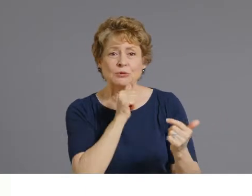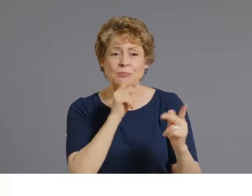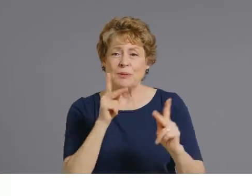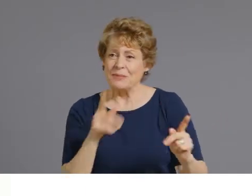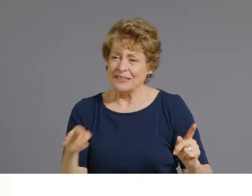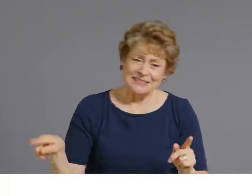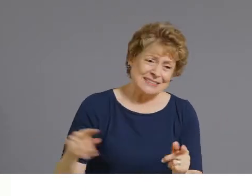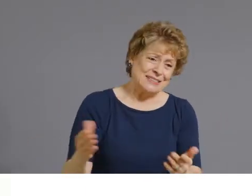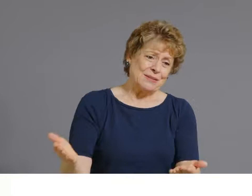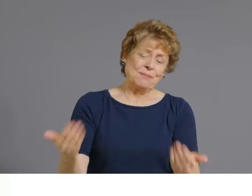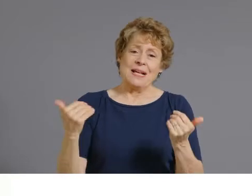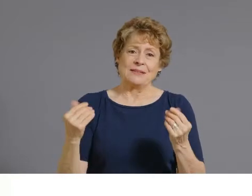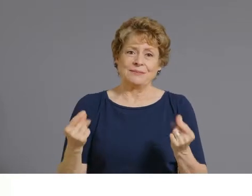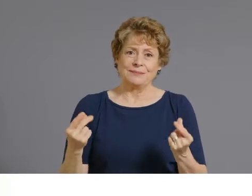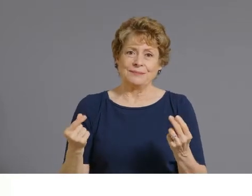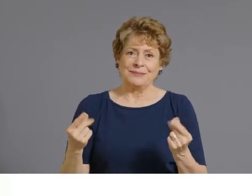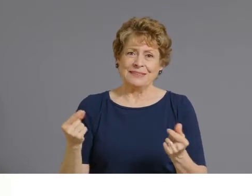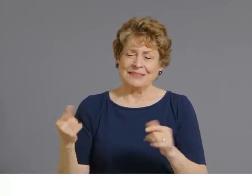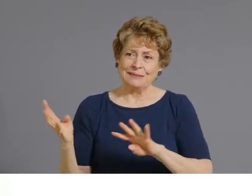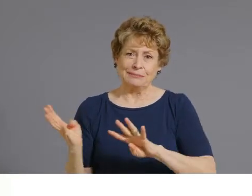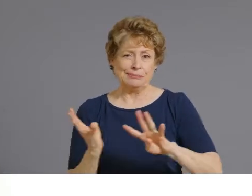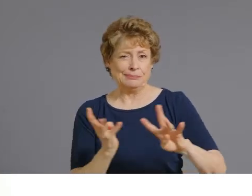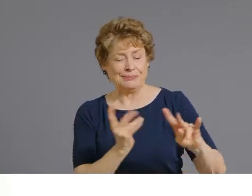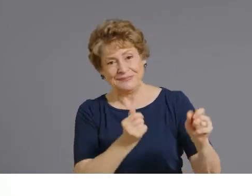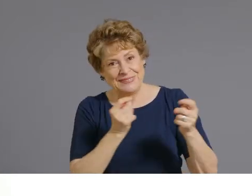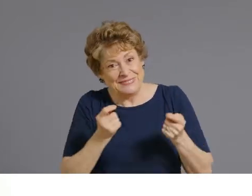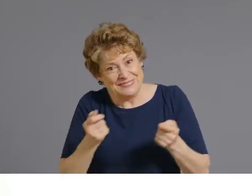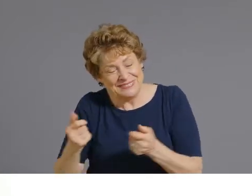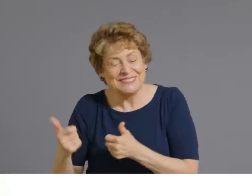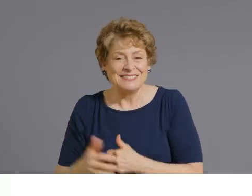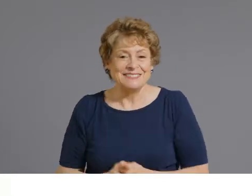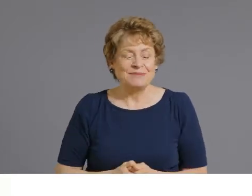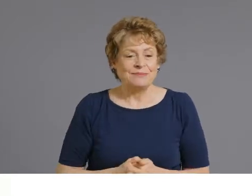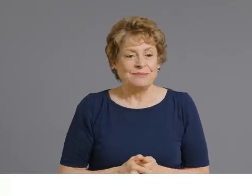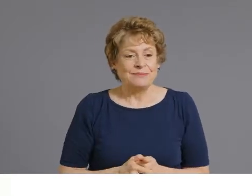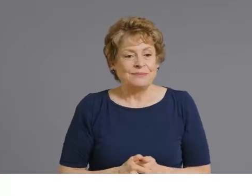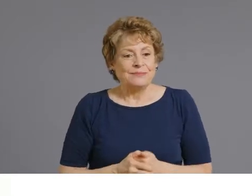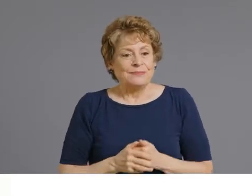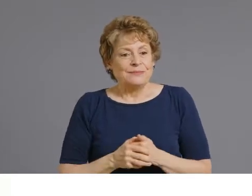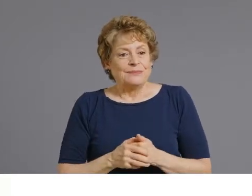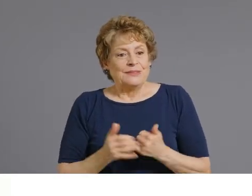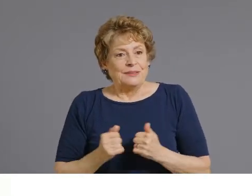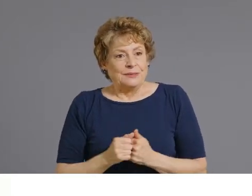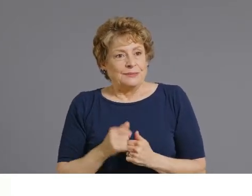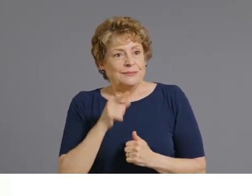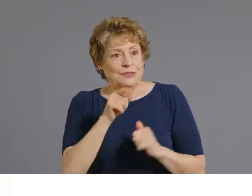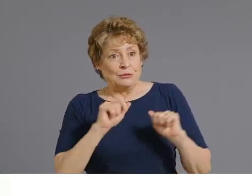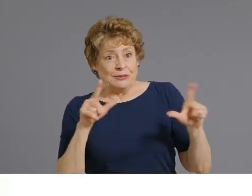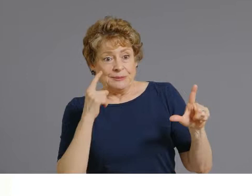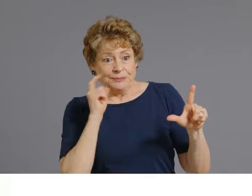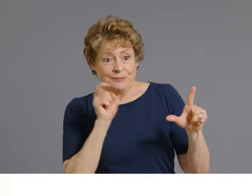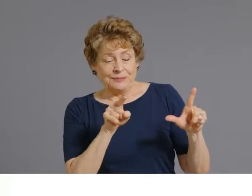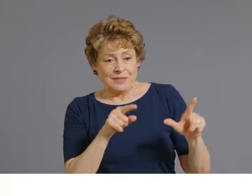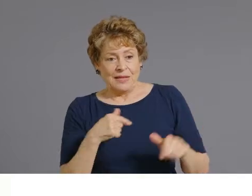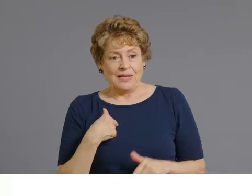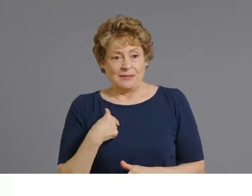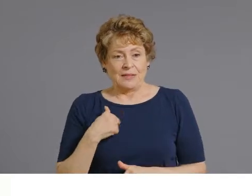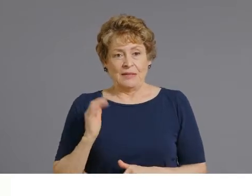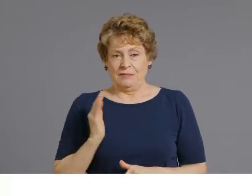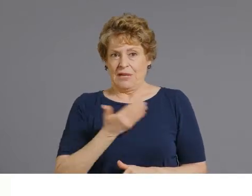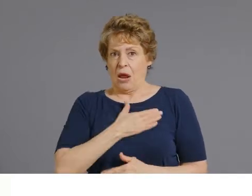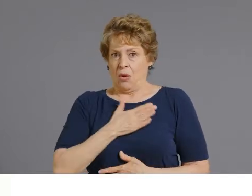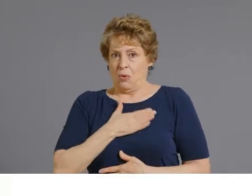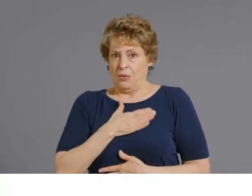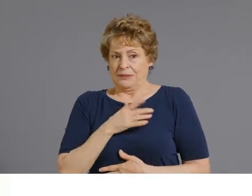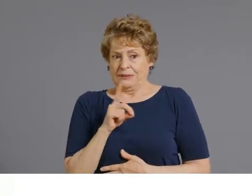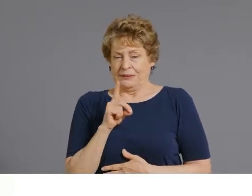quickly as possible. This is a screenshot from our web, our dashboard on our website. This is